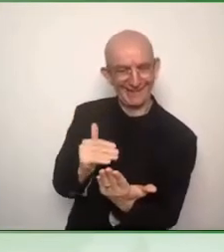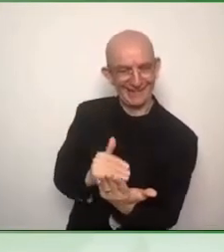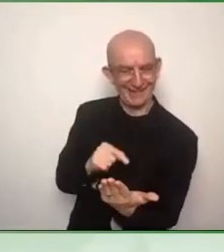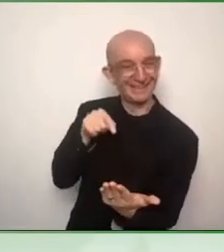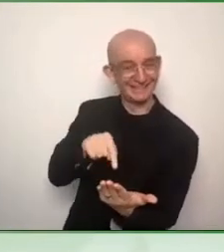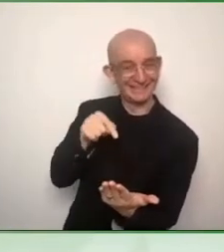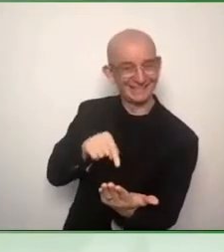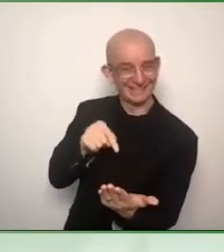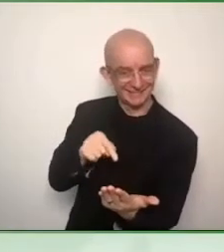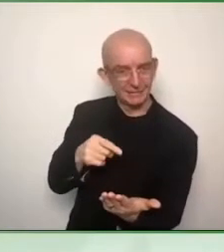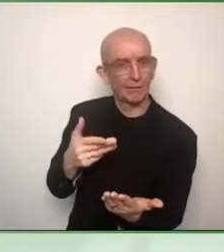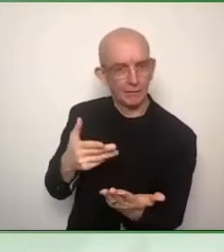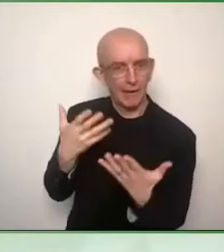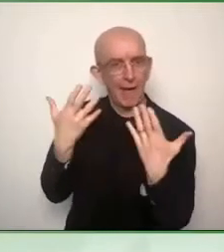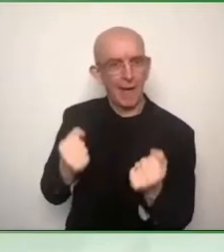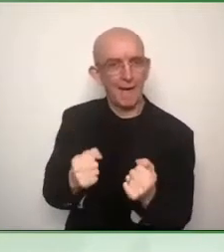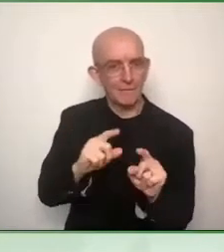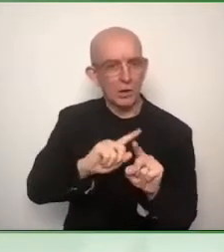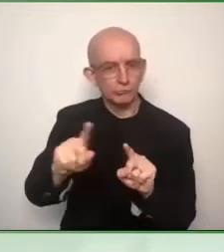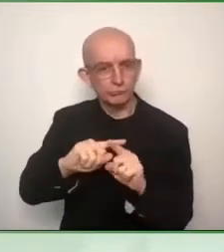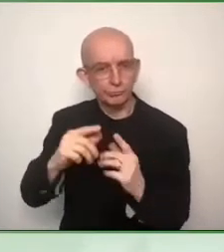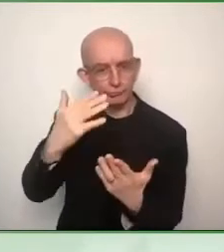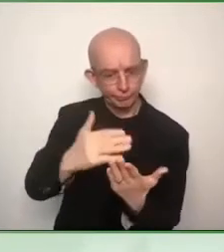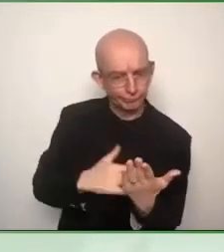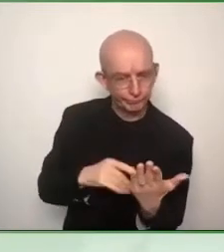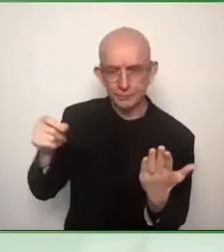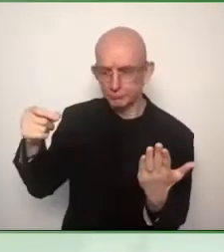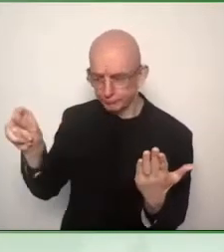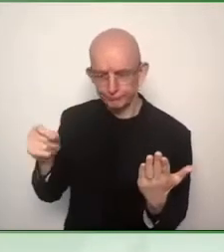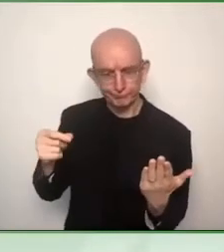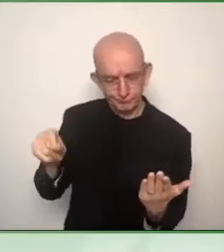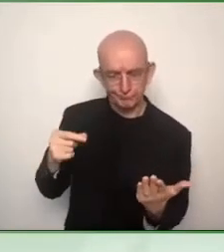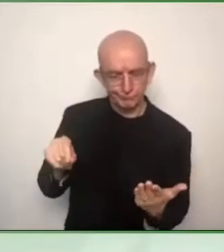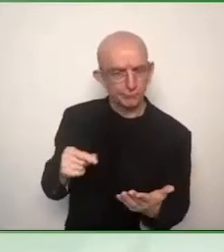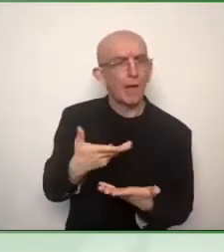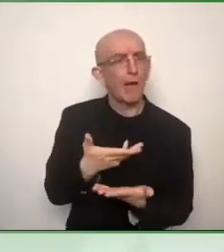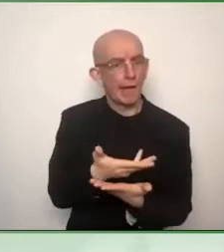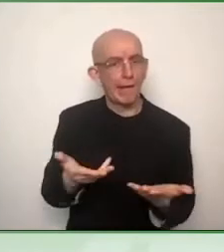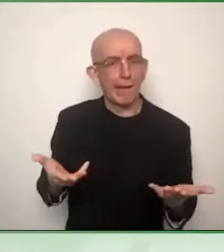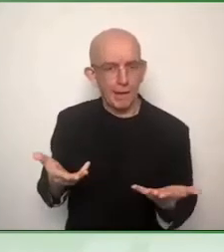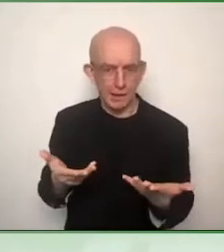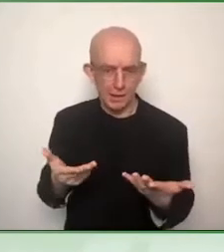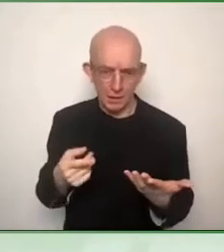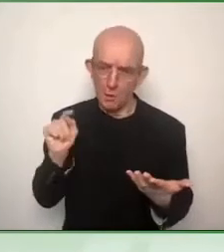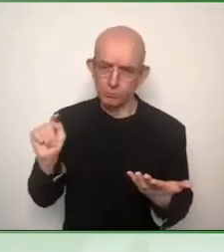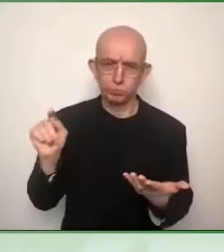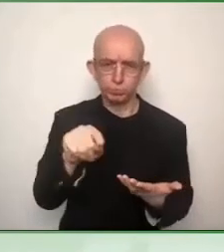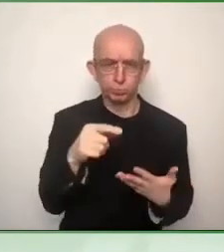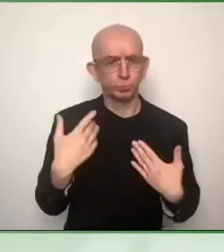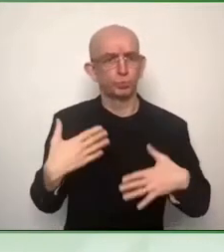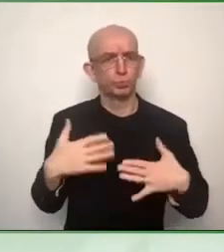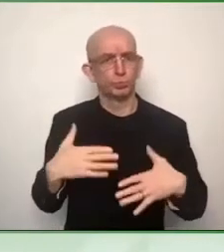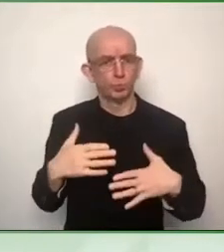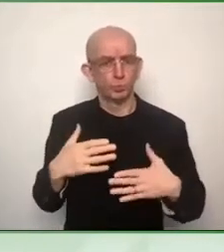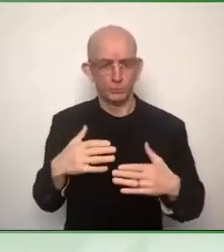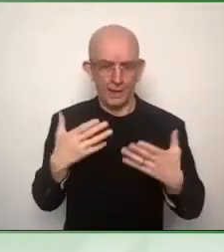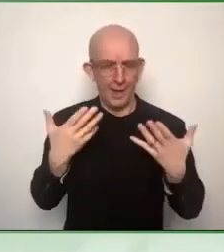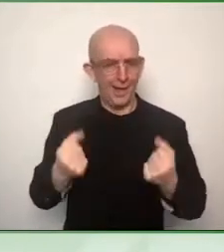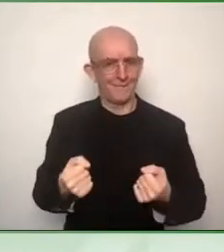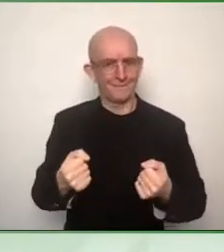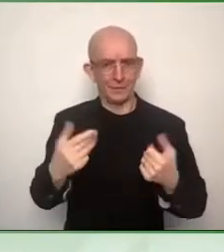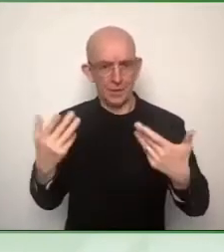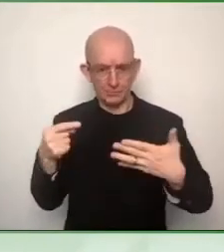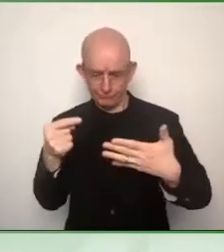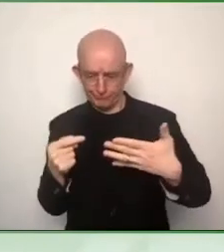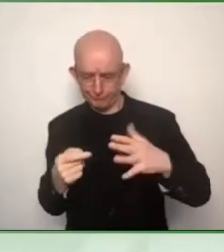We are talking about computers, telephones, are talking about TVs, we are talking about e-books,